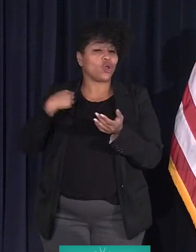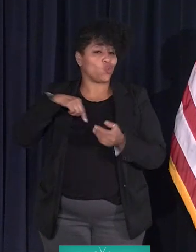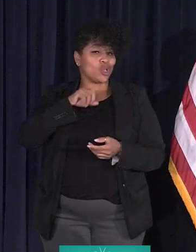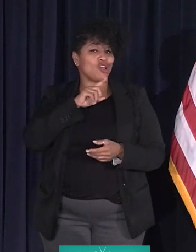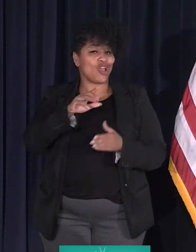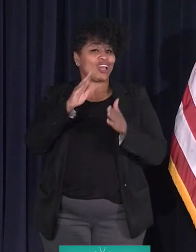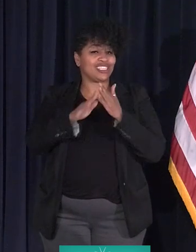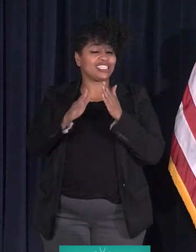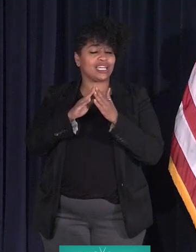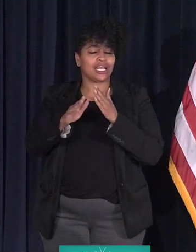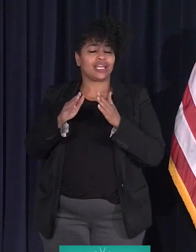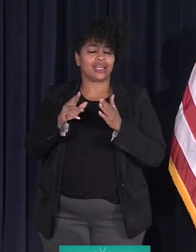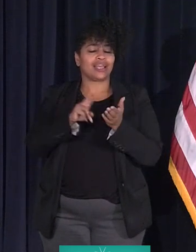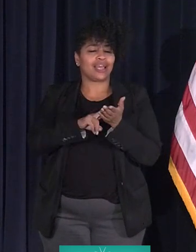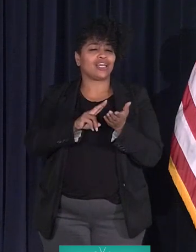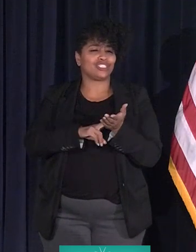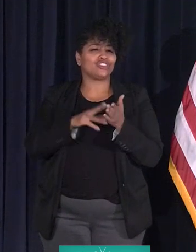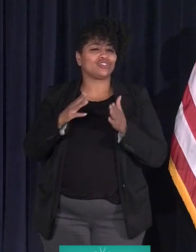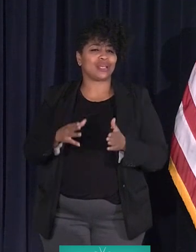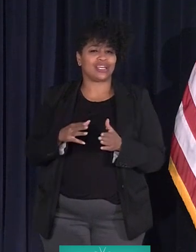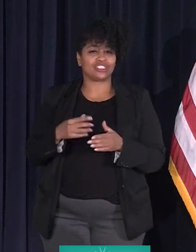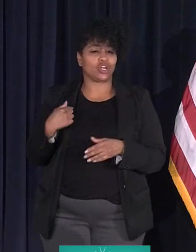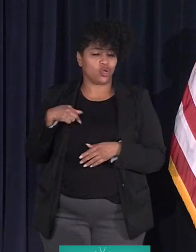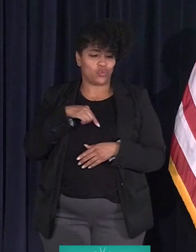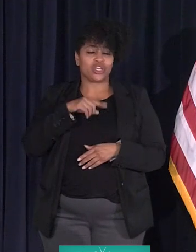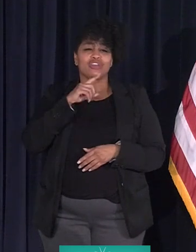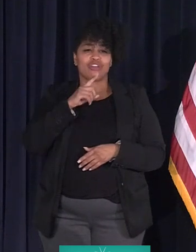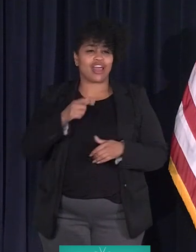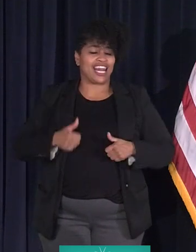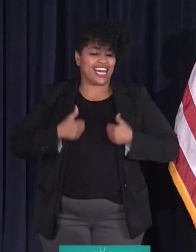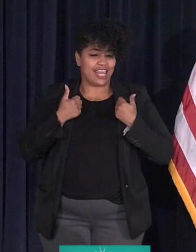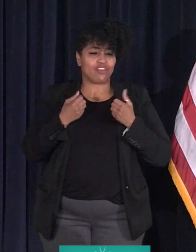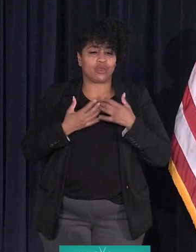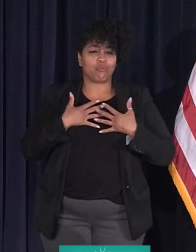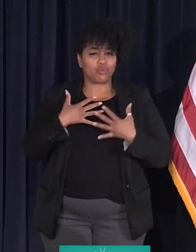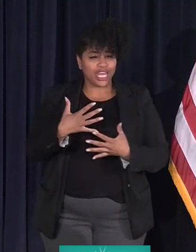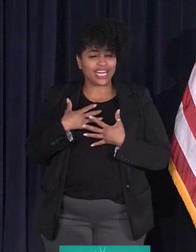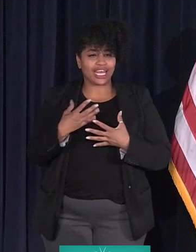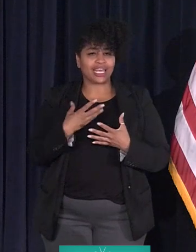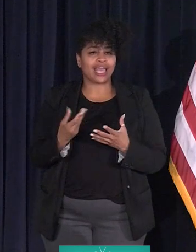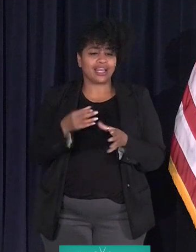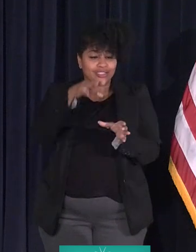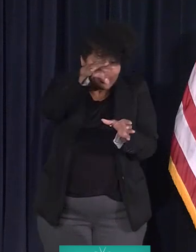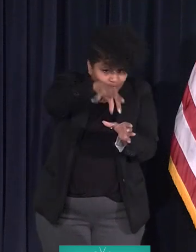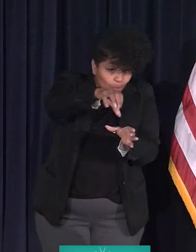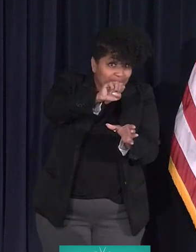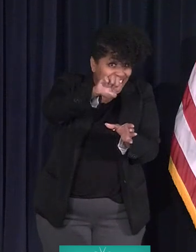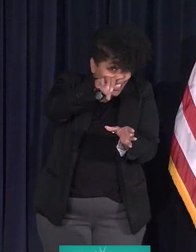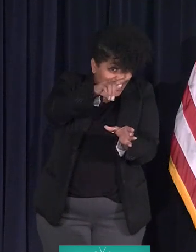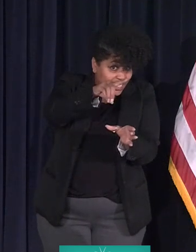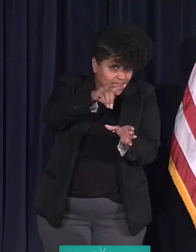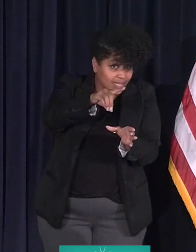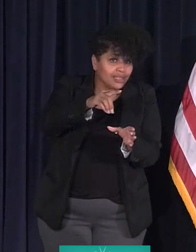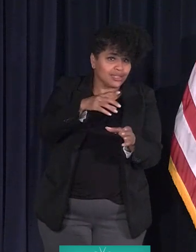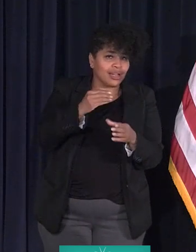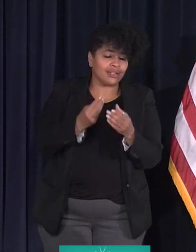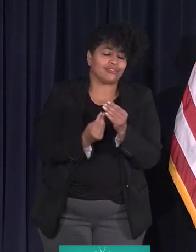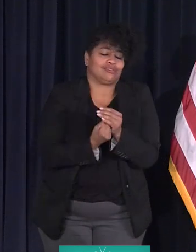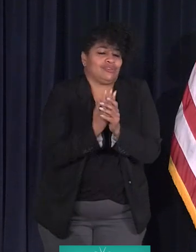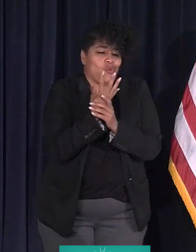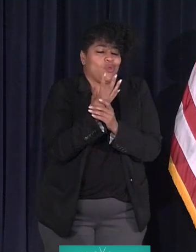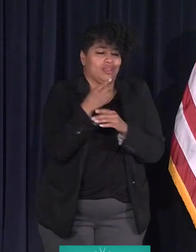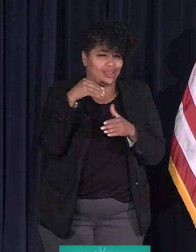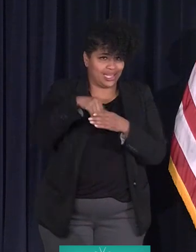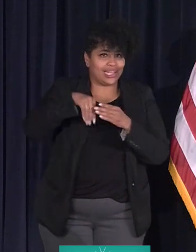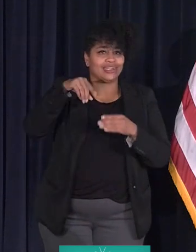contractor living, breathing, sowing, and cultivating within the City of Detroit ecosystem. And I thank you very much